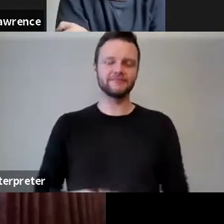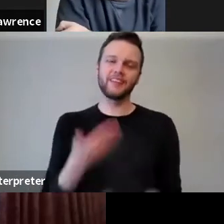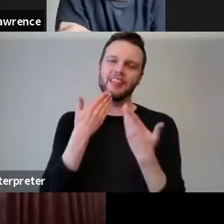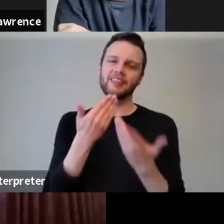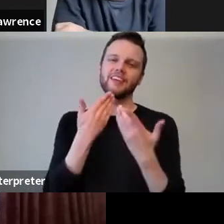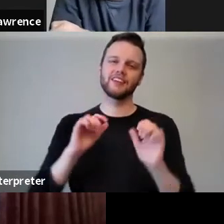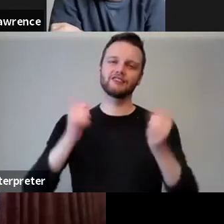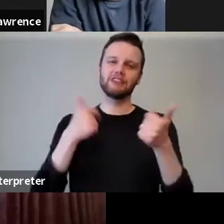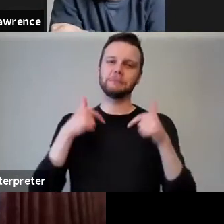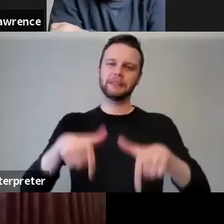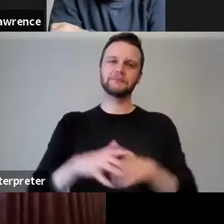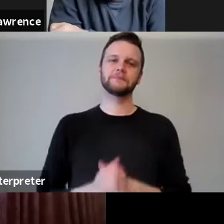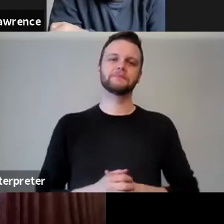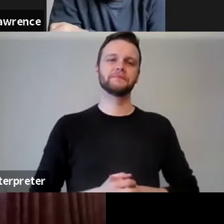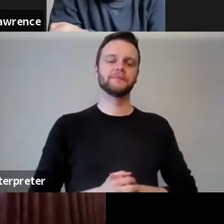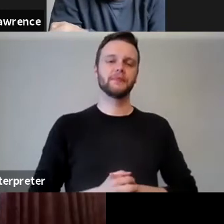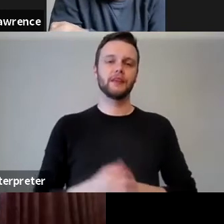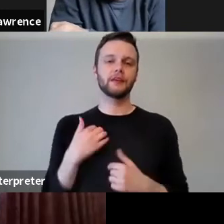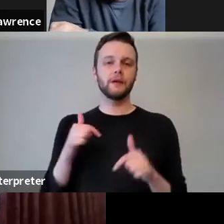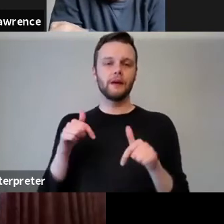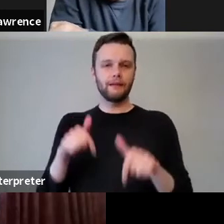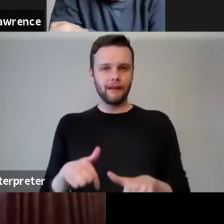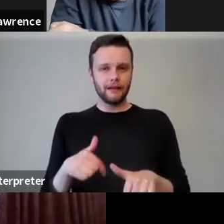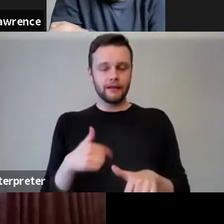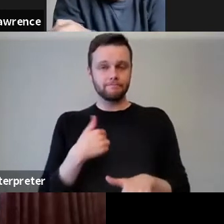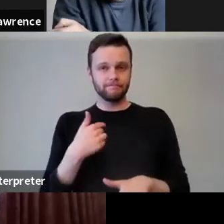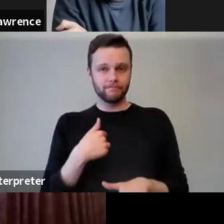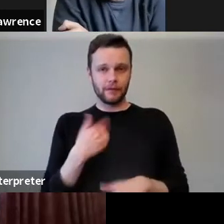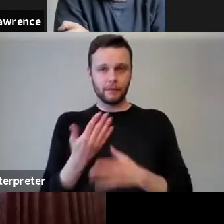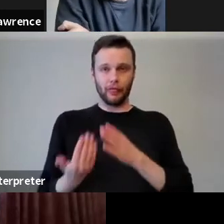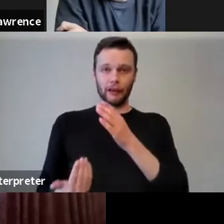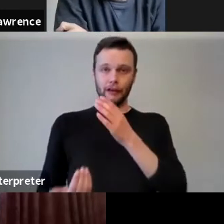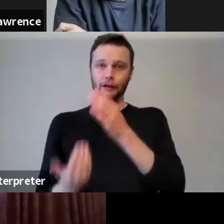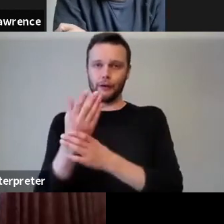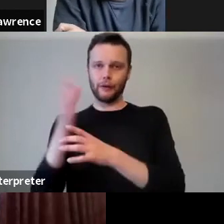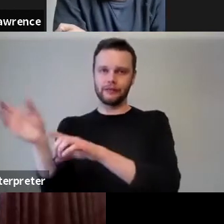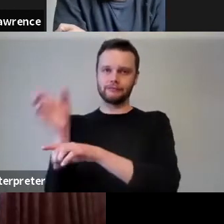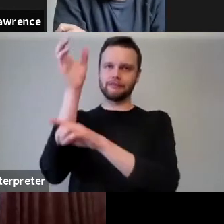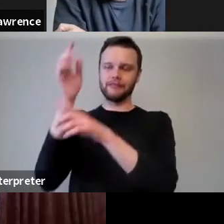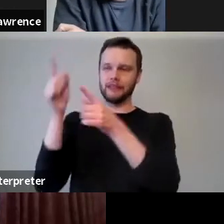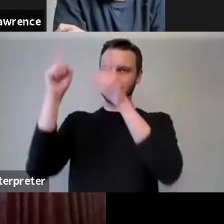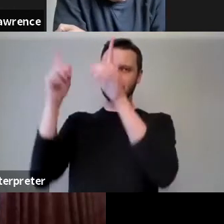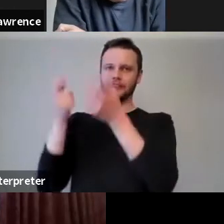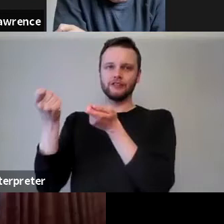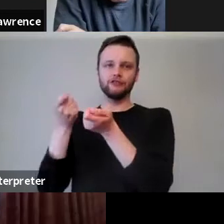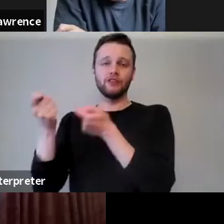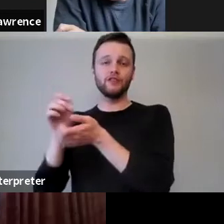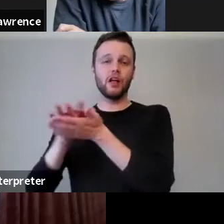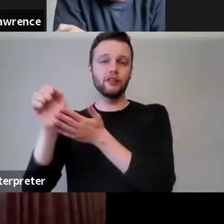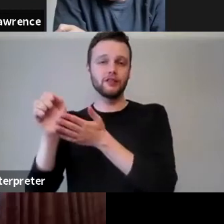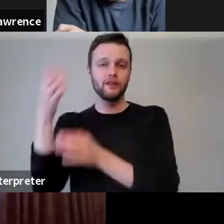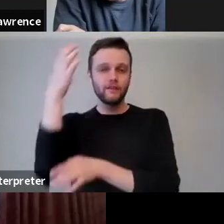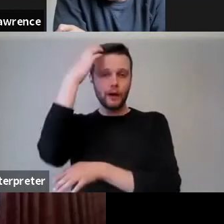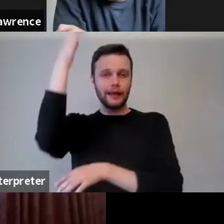it's great to be here. So I am the newly Executive Director of Culture at King's College London